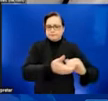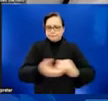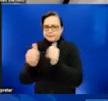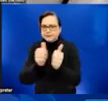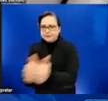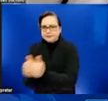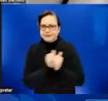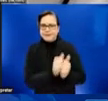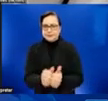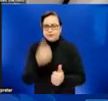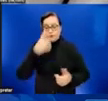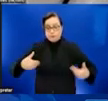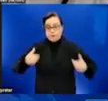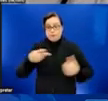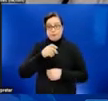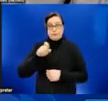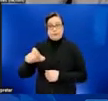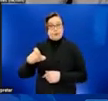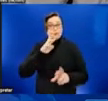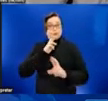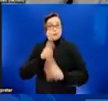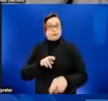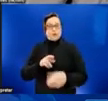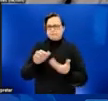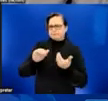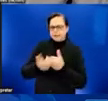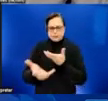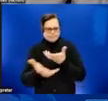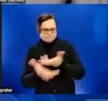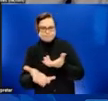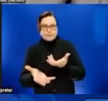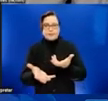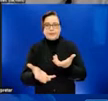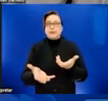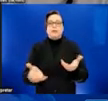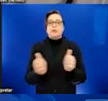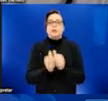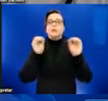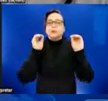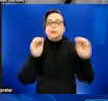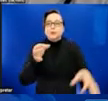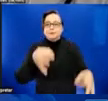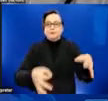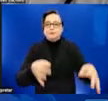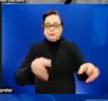two about how to reach populations with non-judgment and respect. Next slide, please.